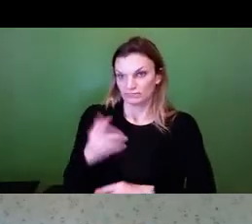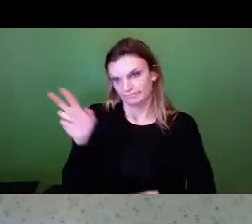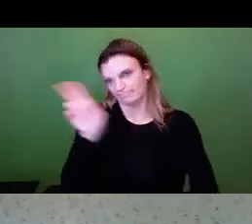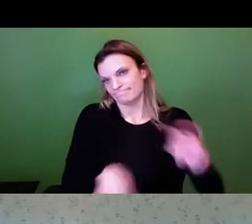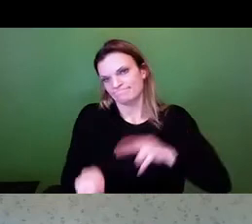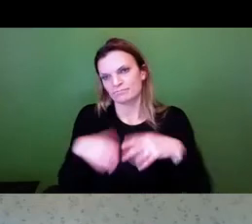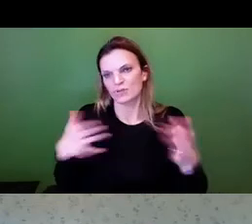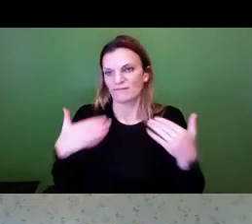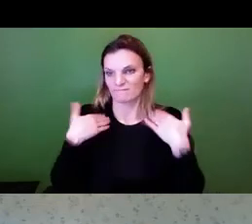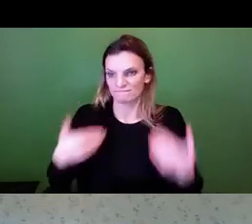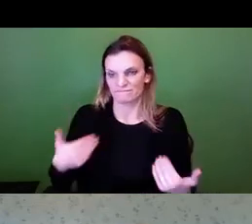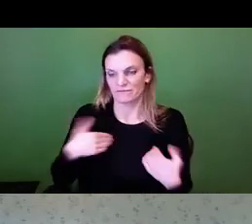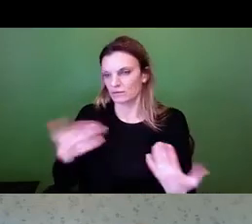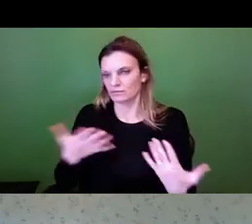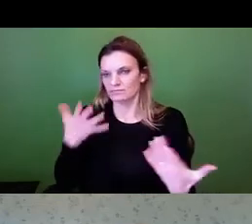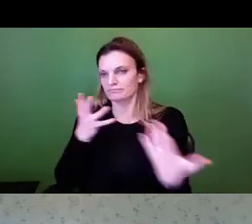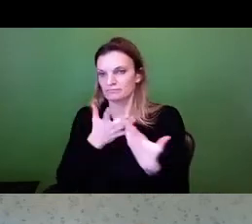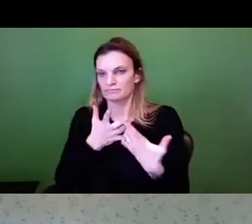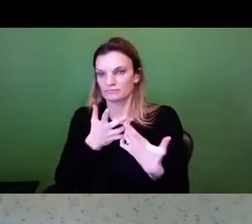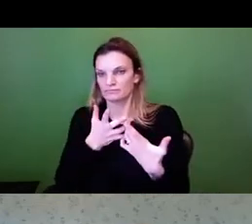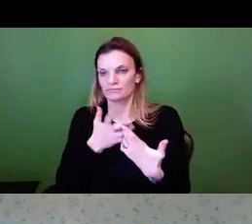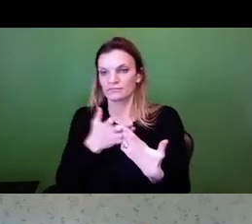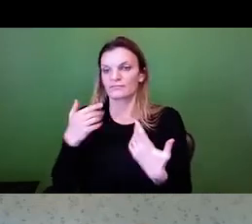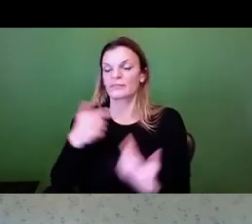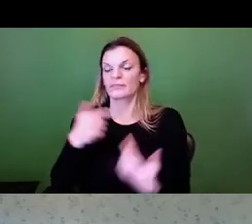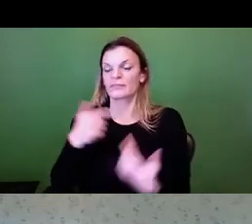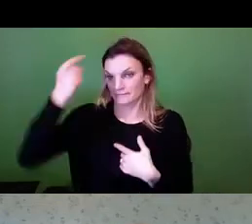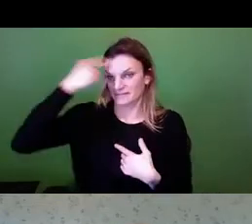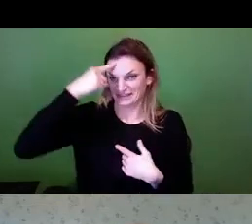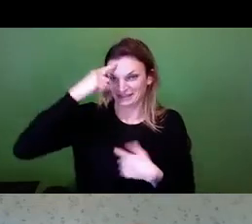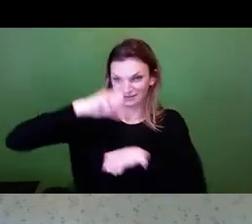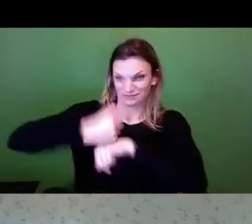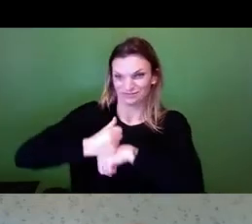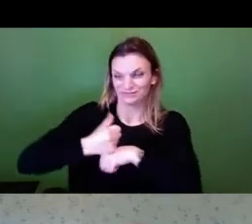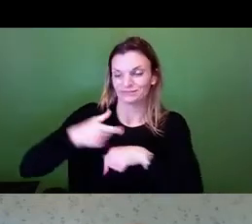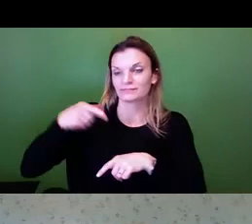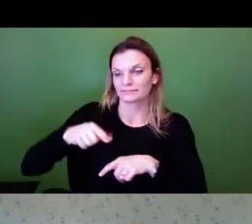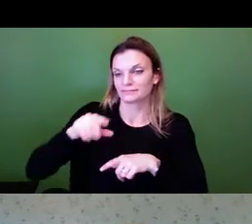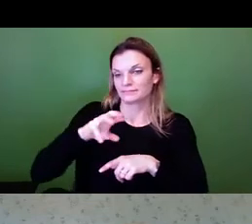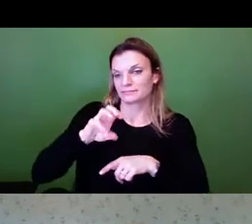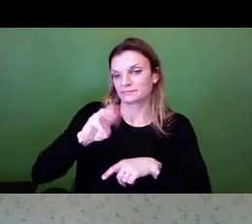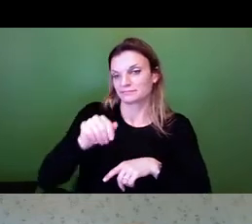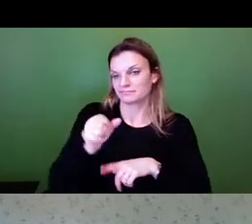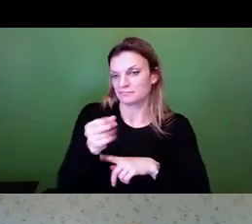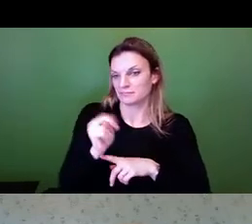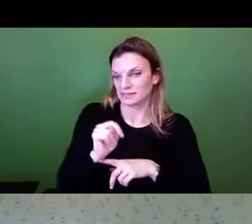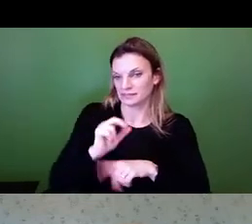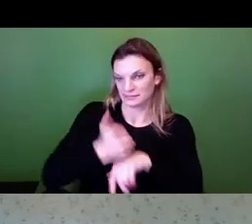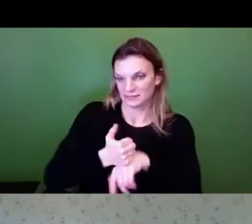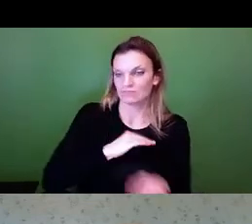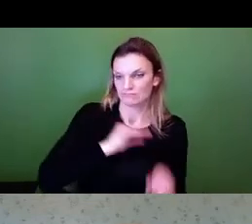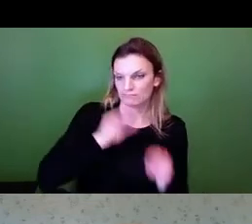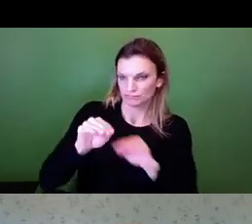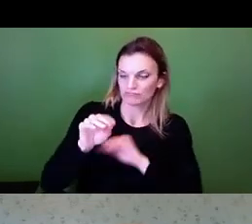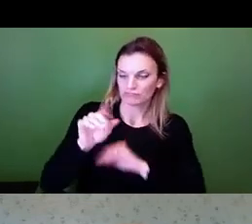We're currently in the Stephen Mason building in Lansing. We moved in there in 2016.